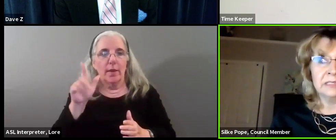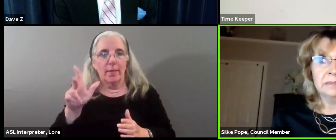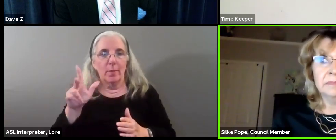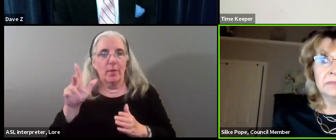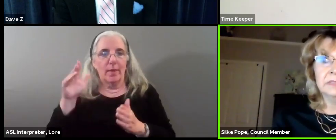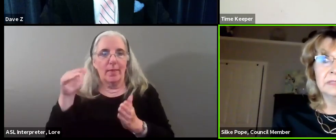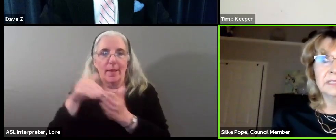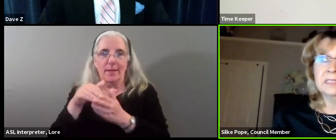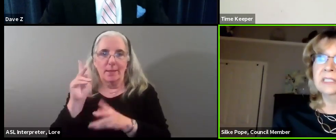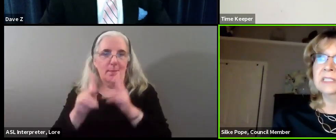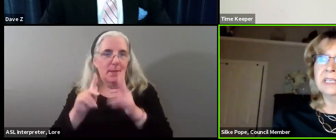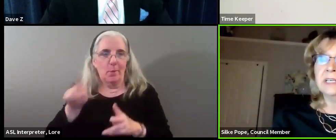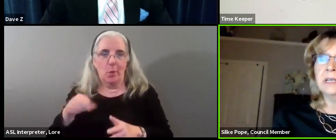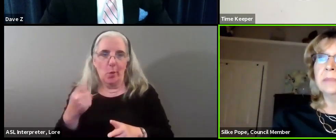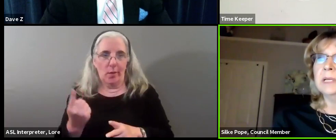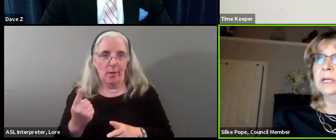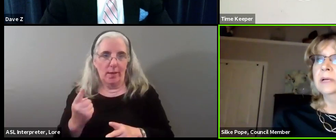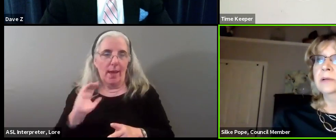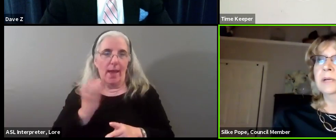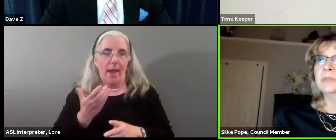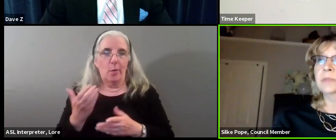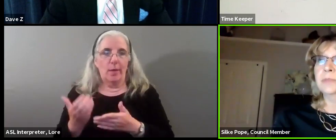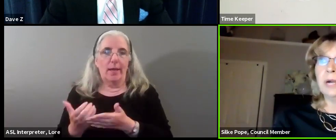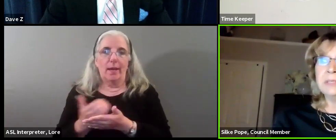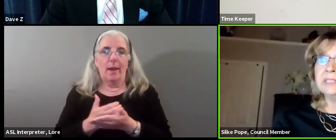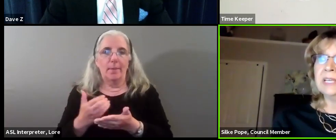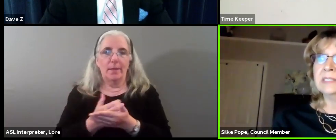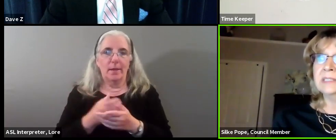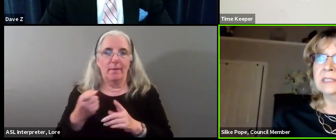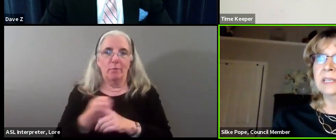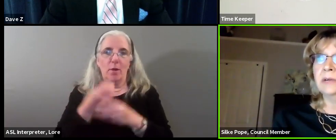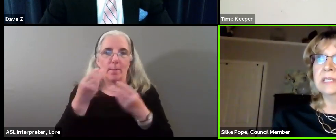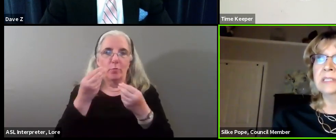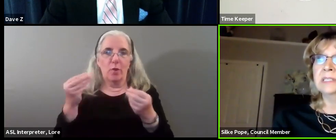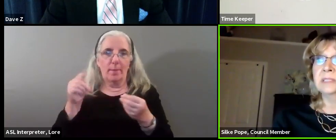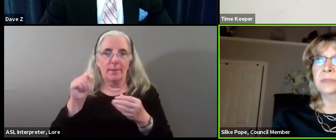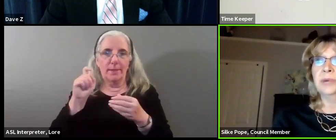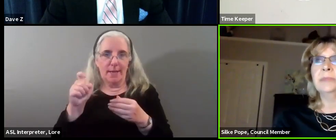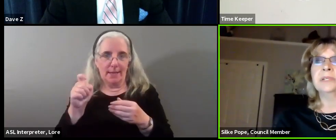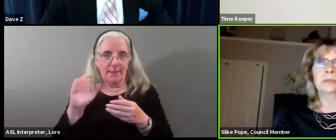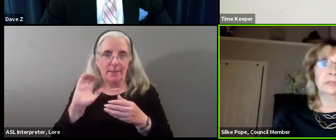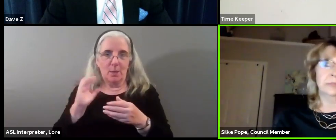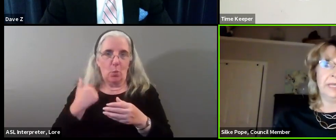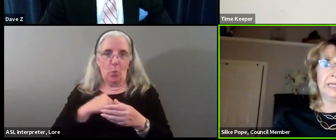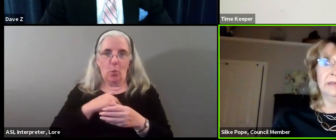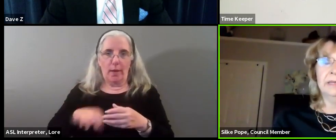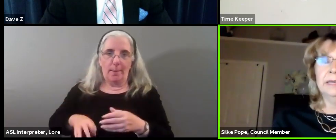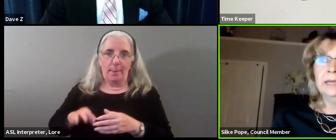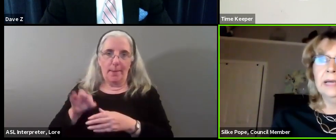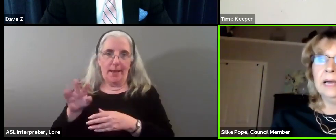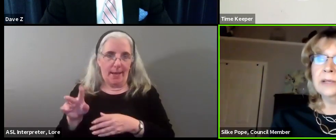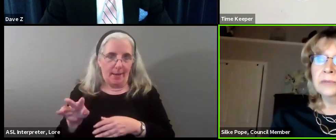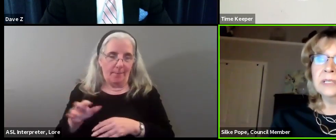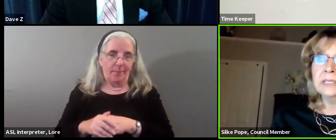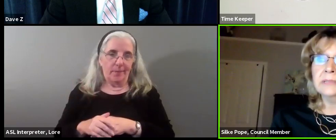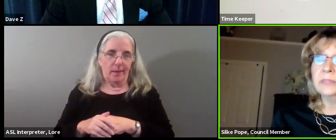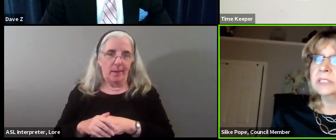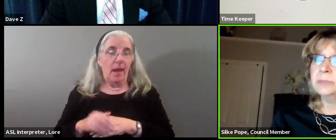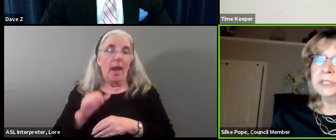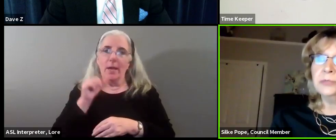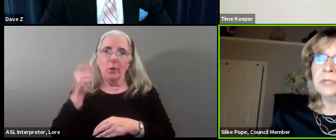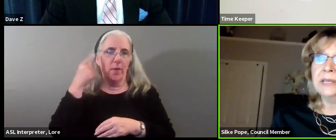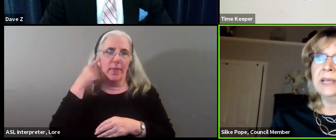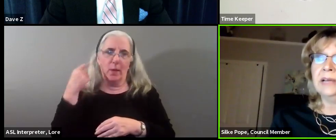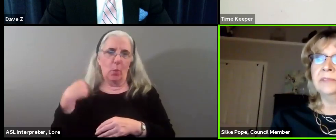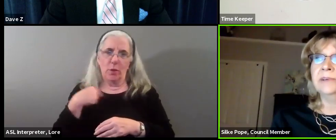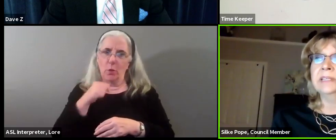residents. The city's income comes from property taxes that our residents and property owners pay. I don't think we